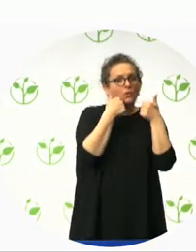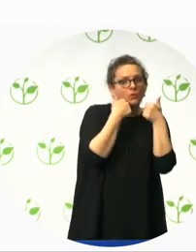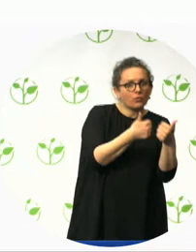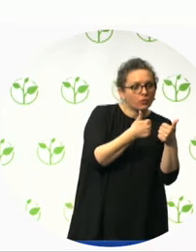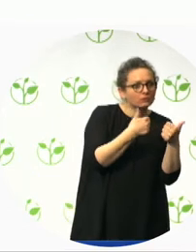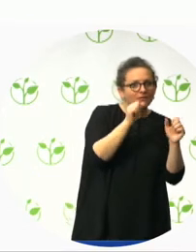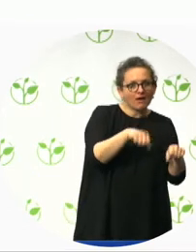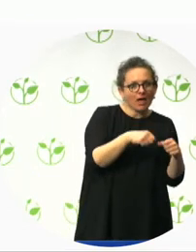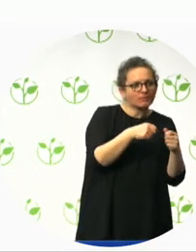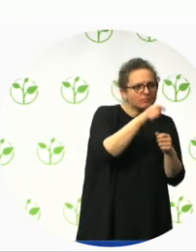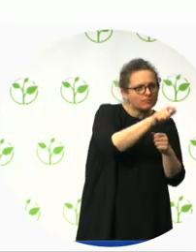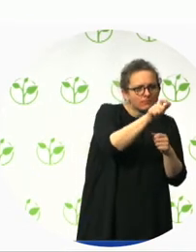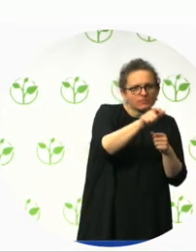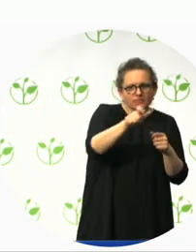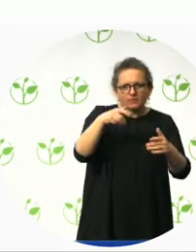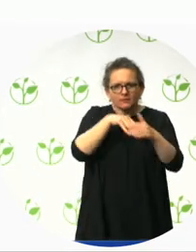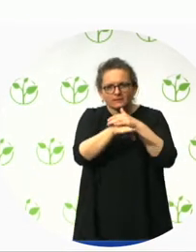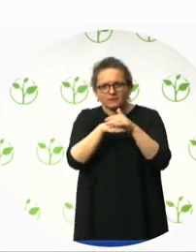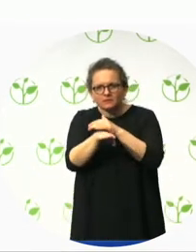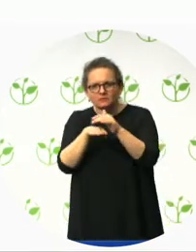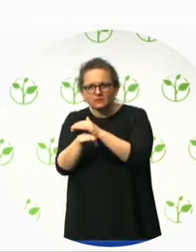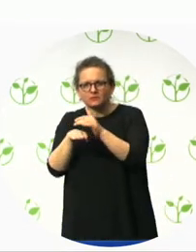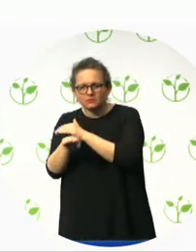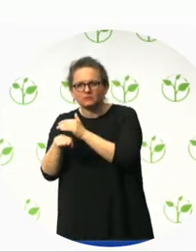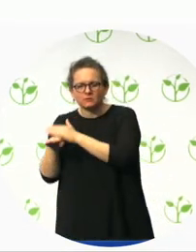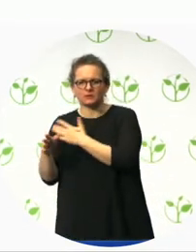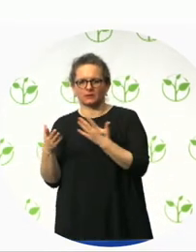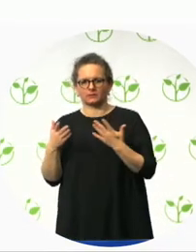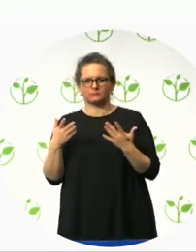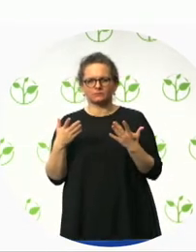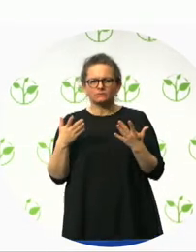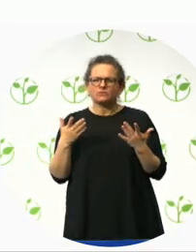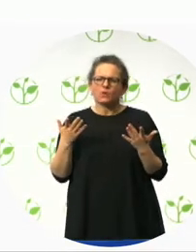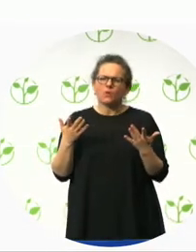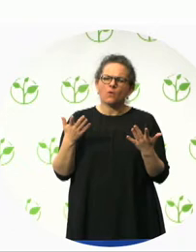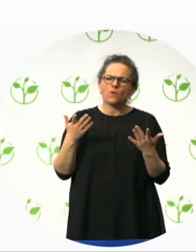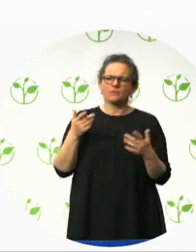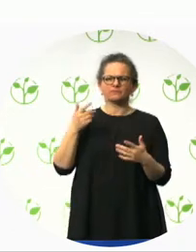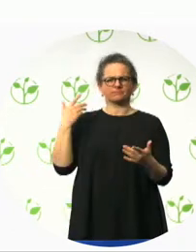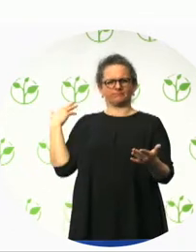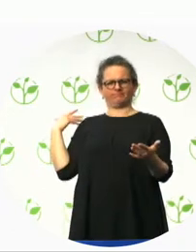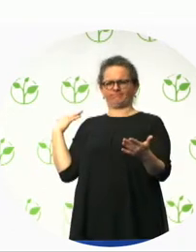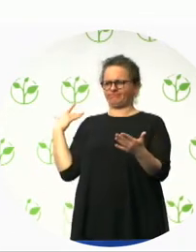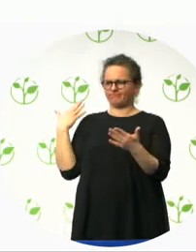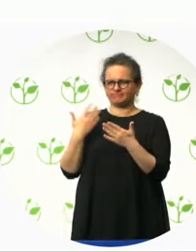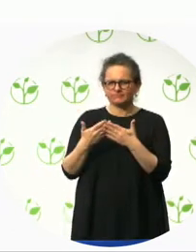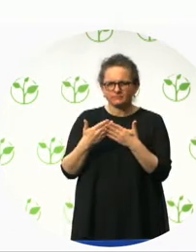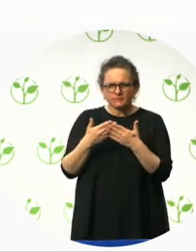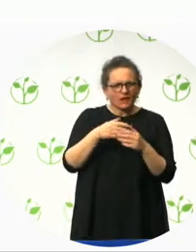hundreds of decisions across the entire design process that ultimately helped produce the work environment, which is recognised by the National